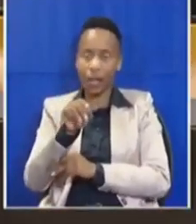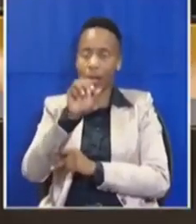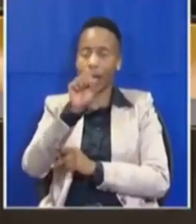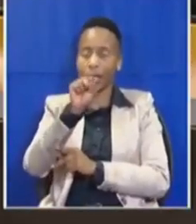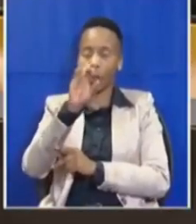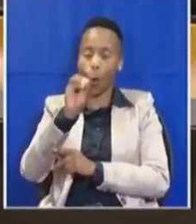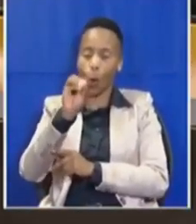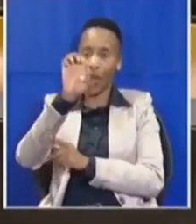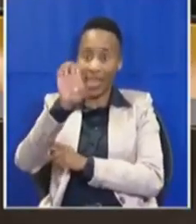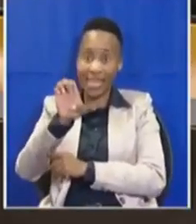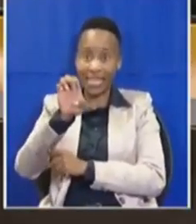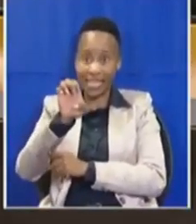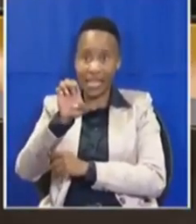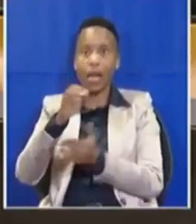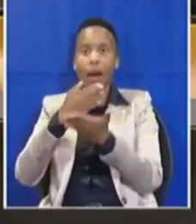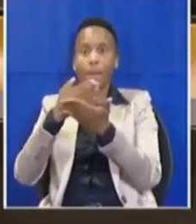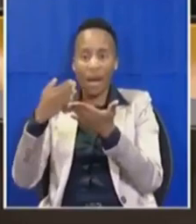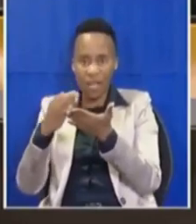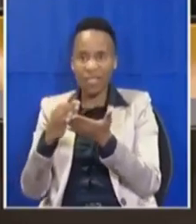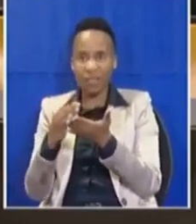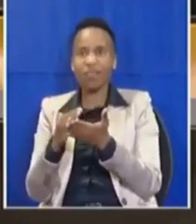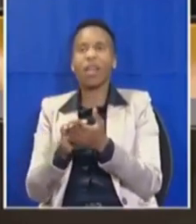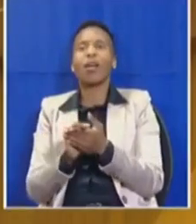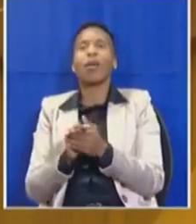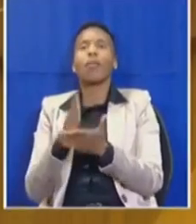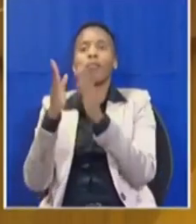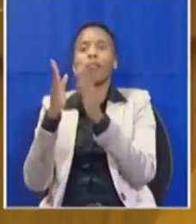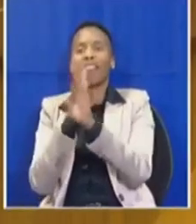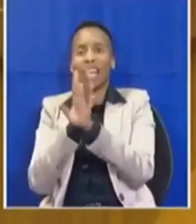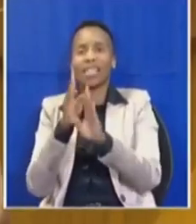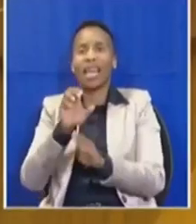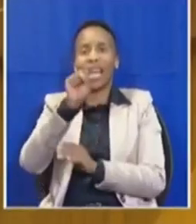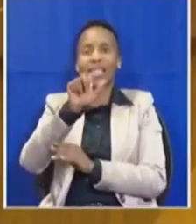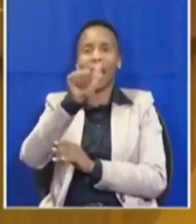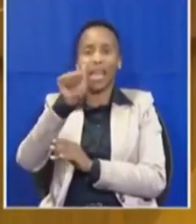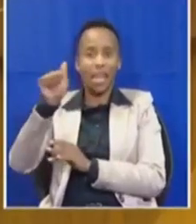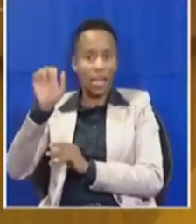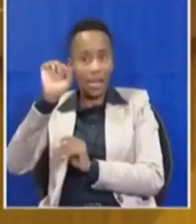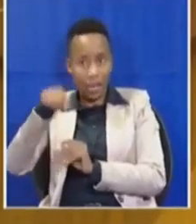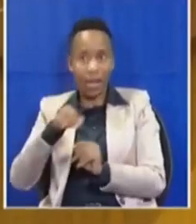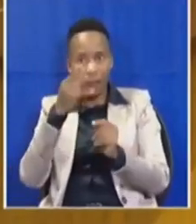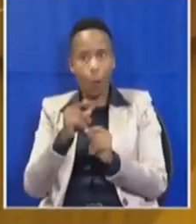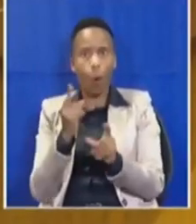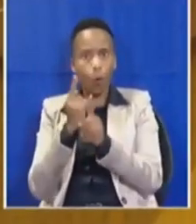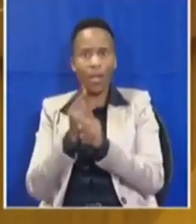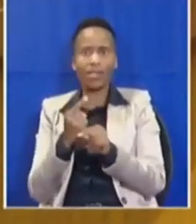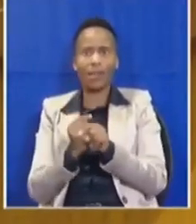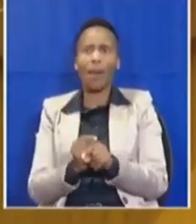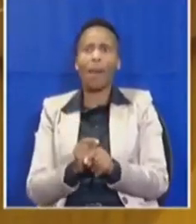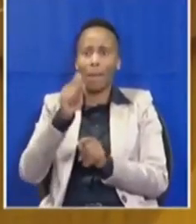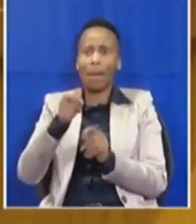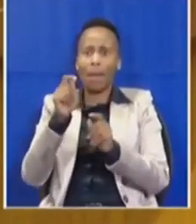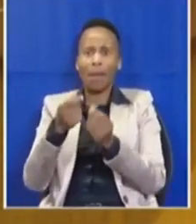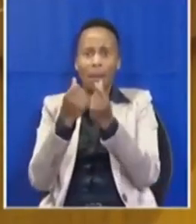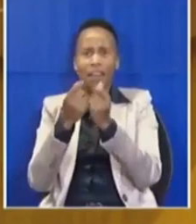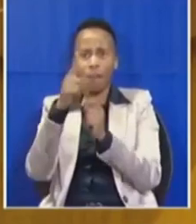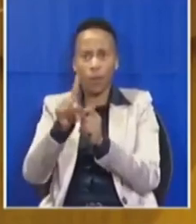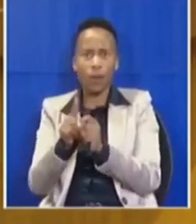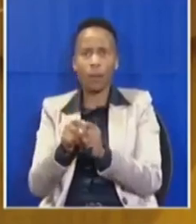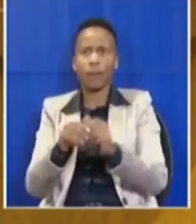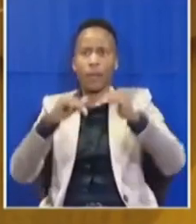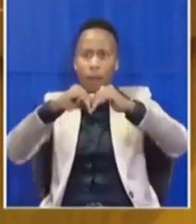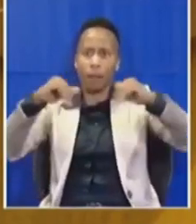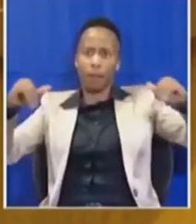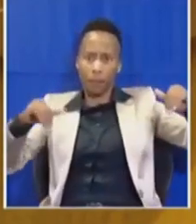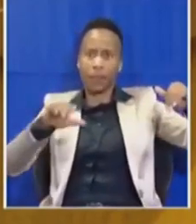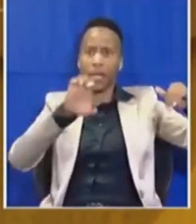or part-privatize SAA if we're going to stop paying bailouts. We must split ESCOM into two separate